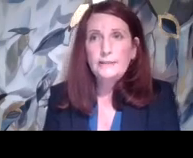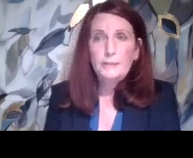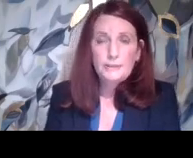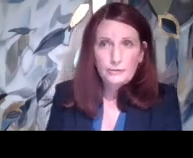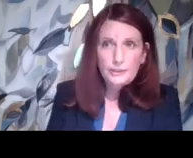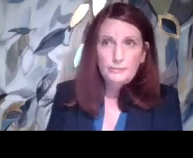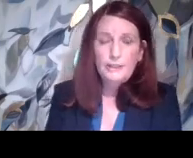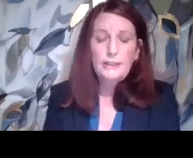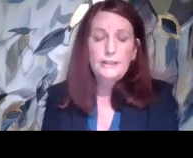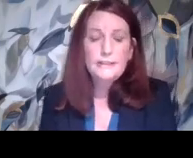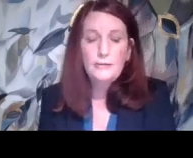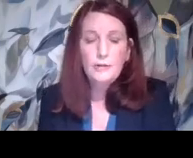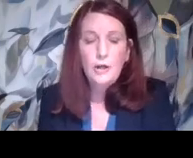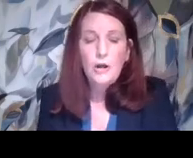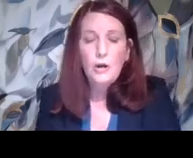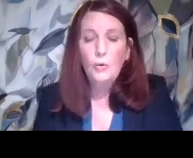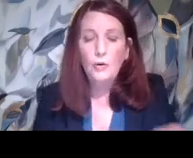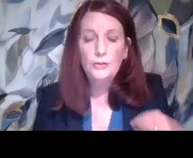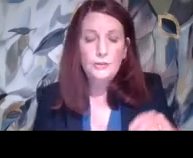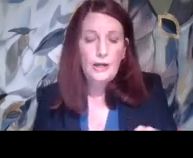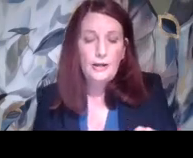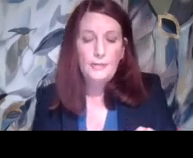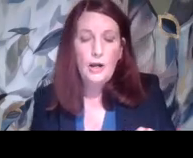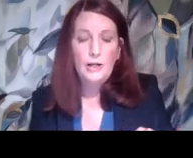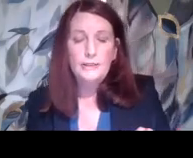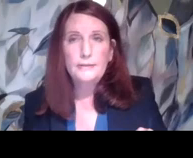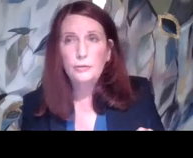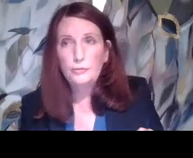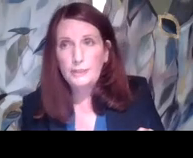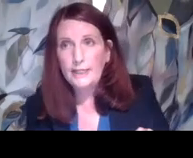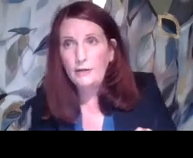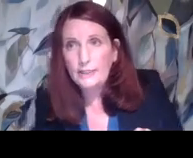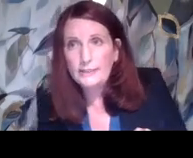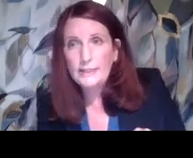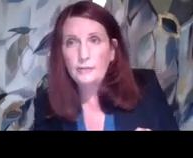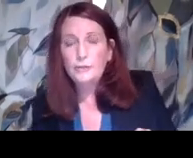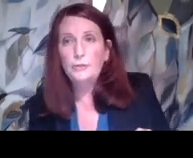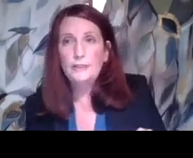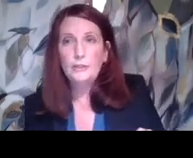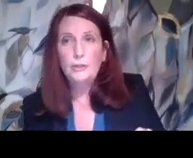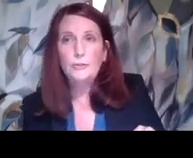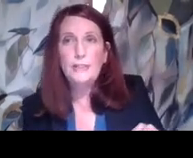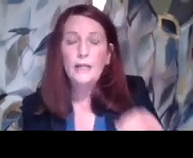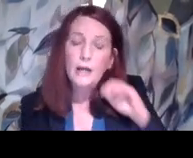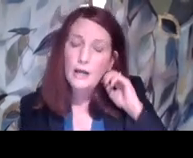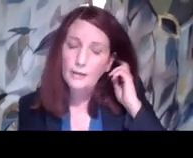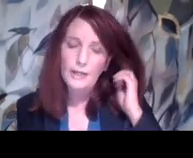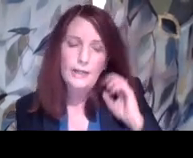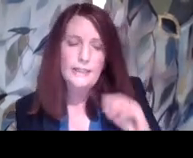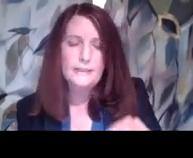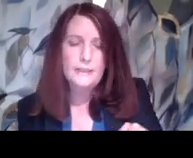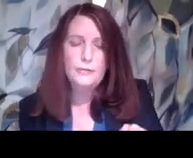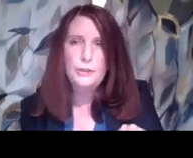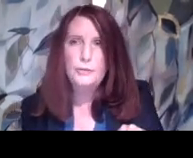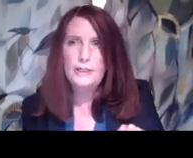status because of their disability, et cetera, or, um, on social media outlets that our students are using, um,